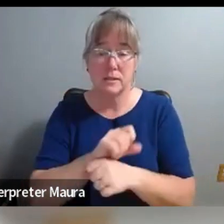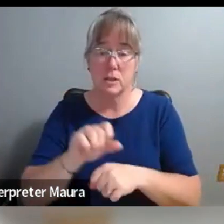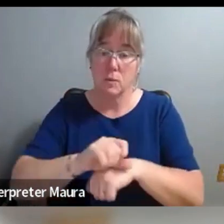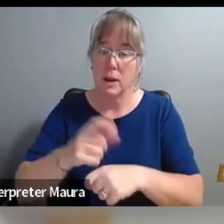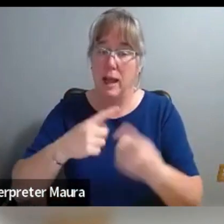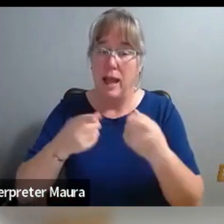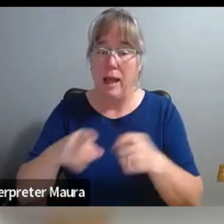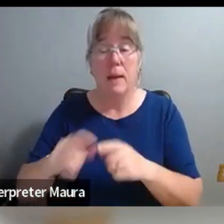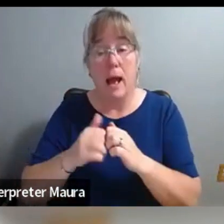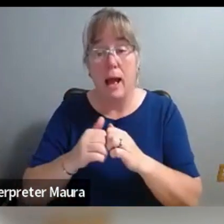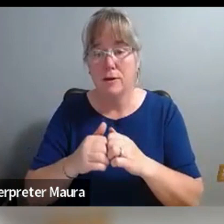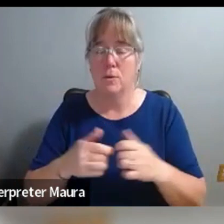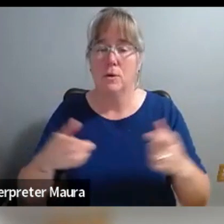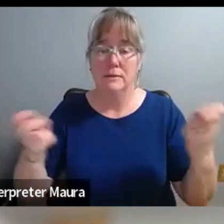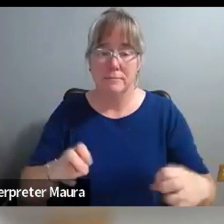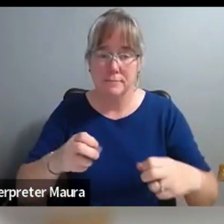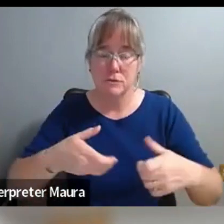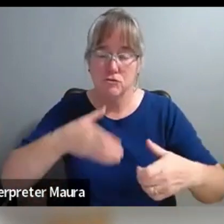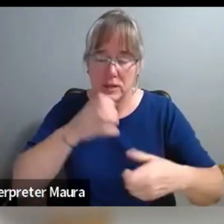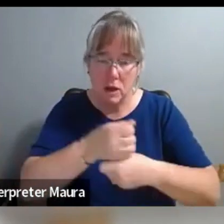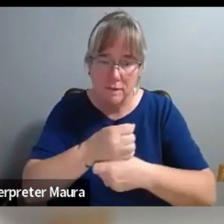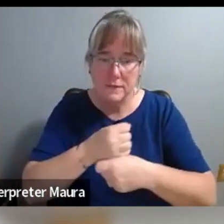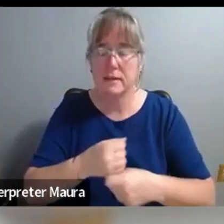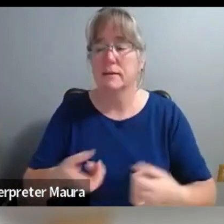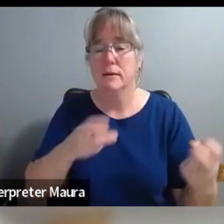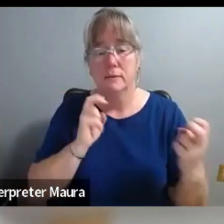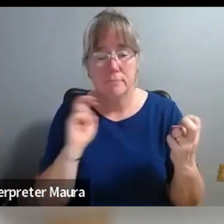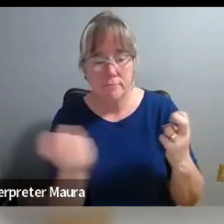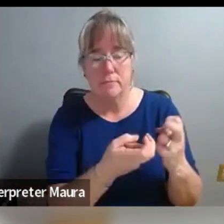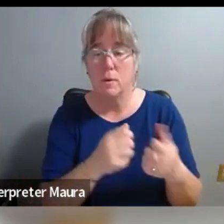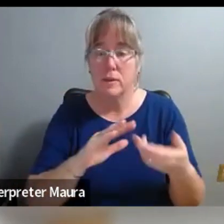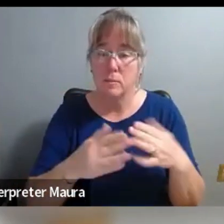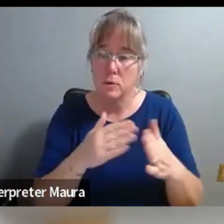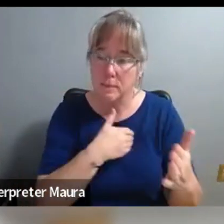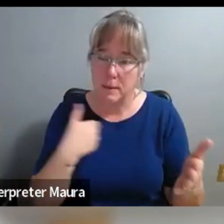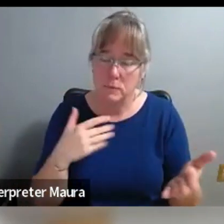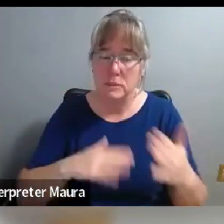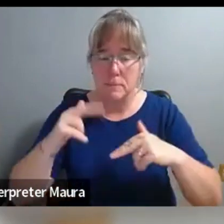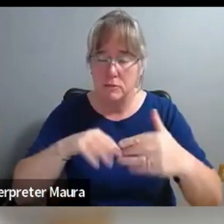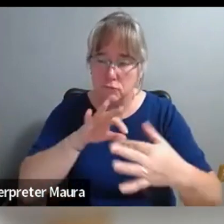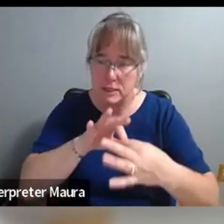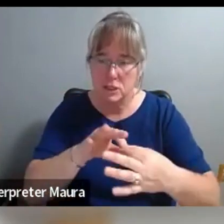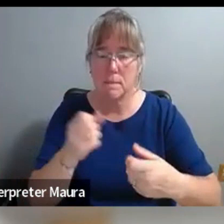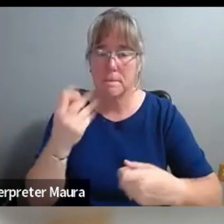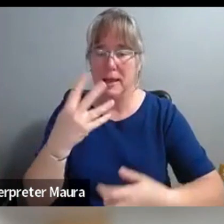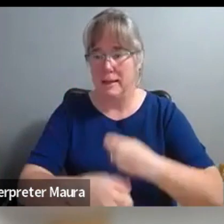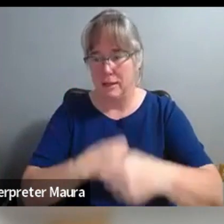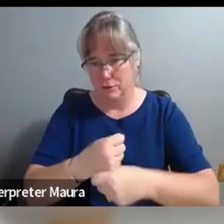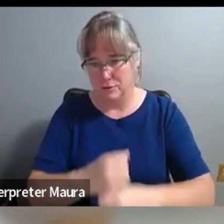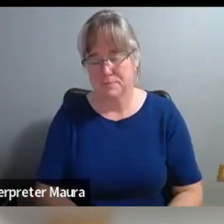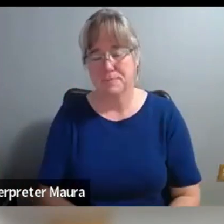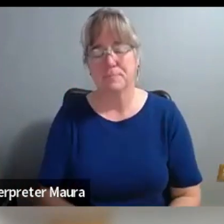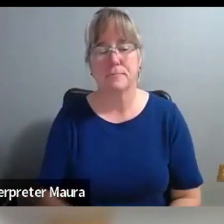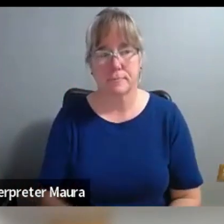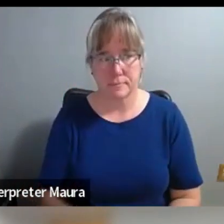over coffee, just deeply listening to our community members and building those relationships. The process of making the